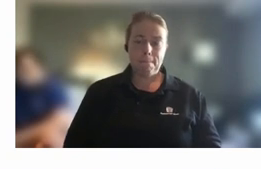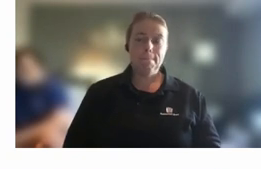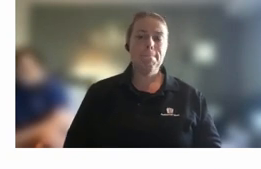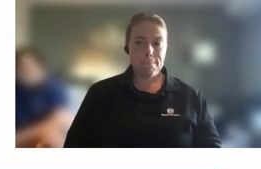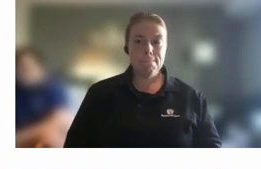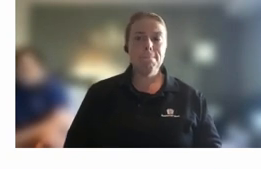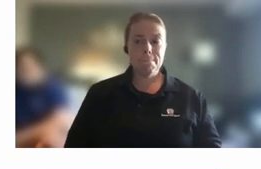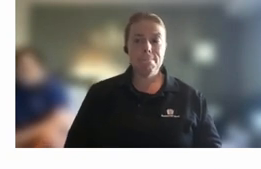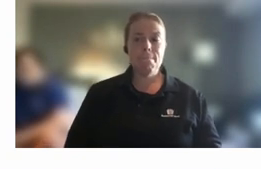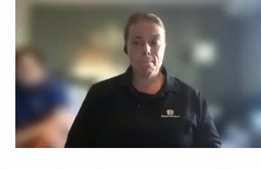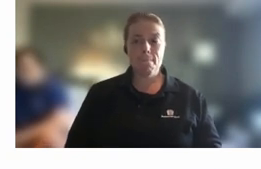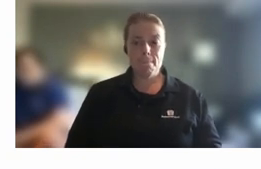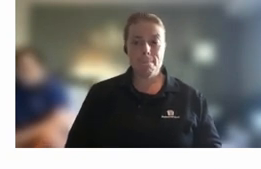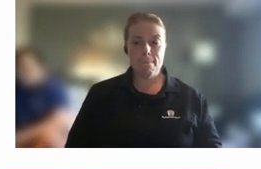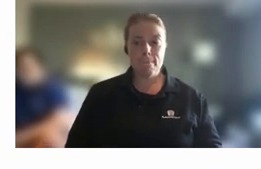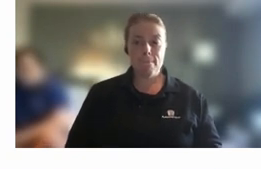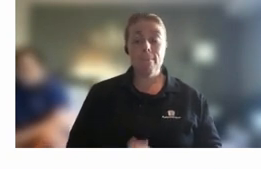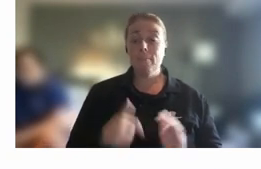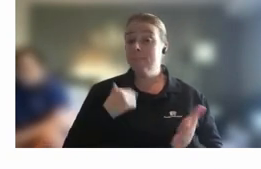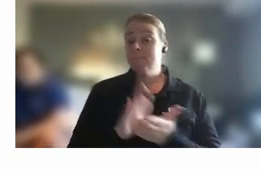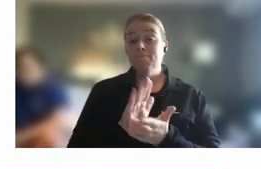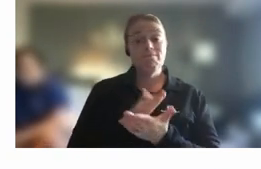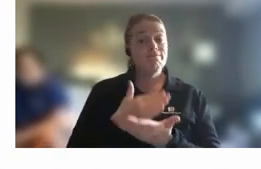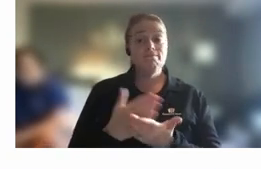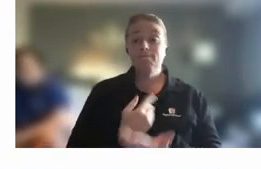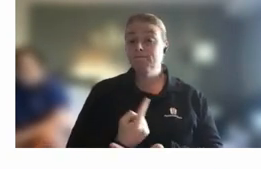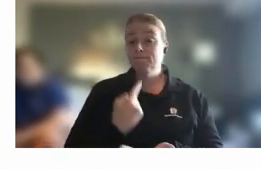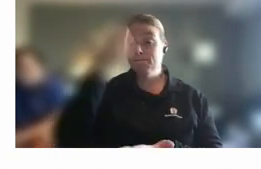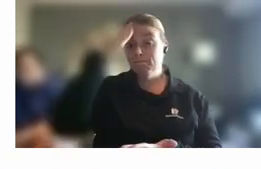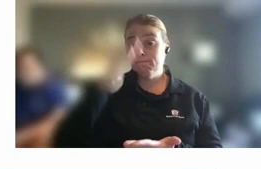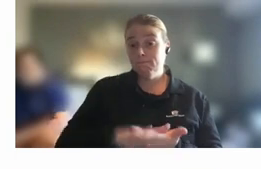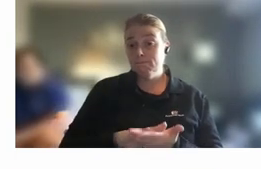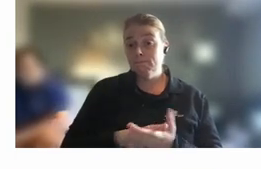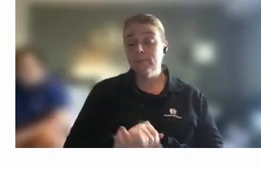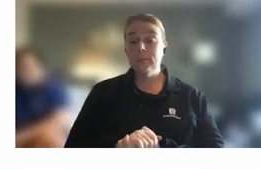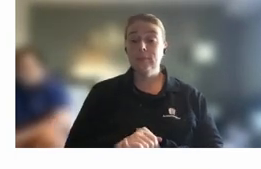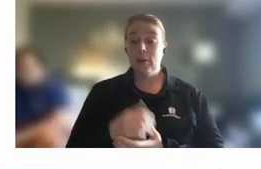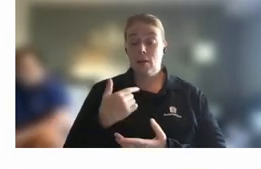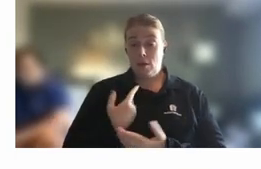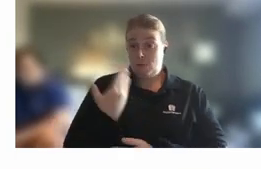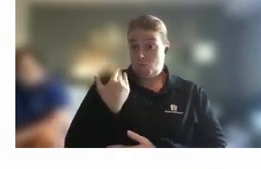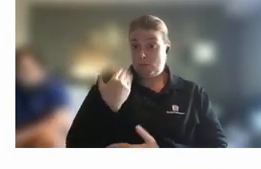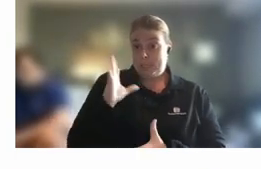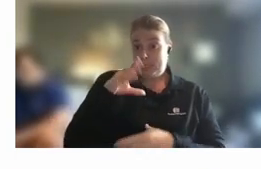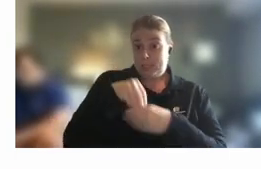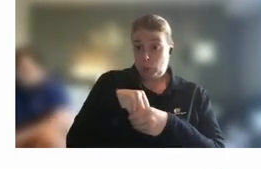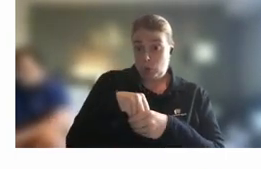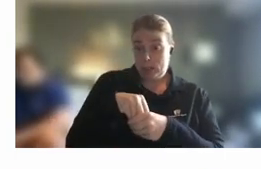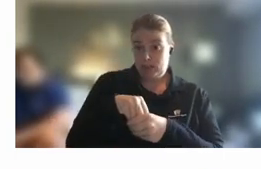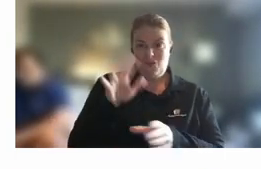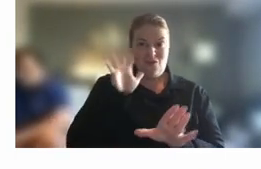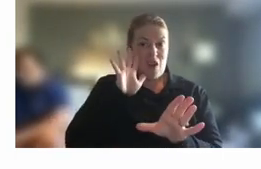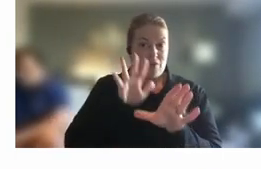i'm happy to um share my personal experience as i said i have i've only joined the public service nearly five years ago